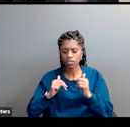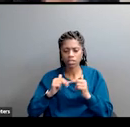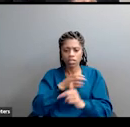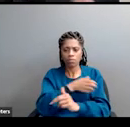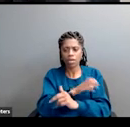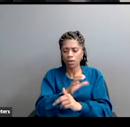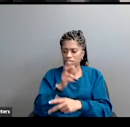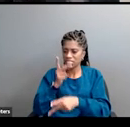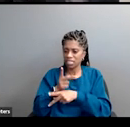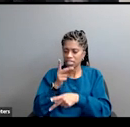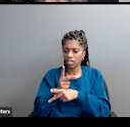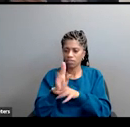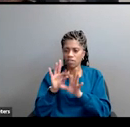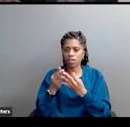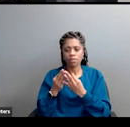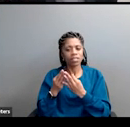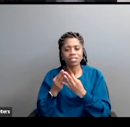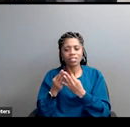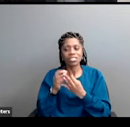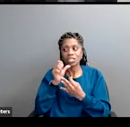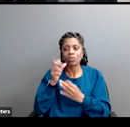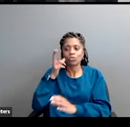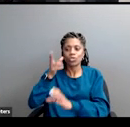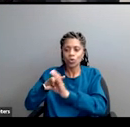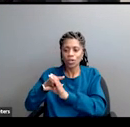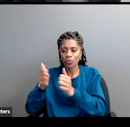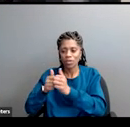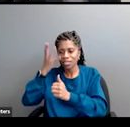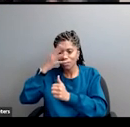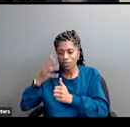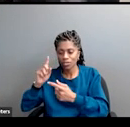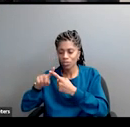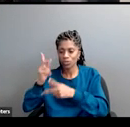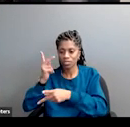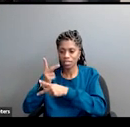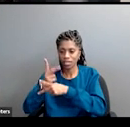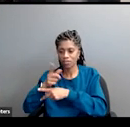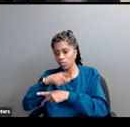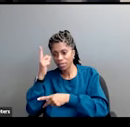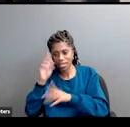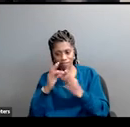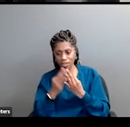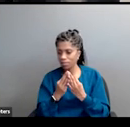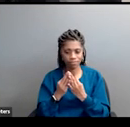own family. Join with immigrants to take care of your own Black family. Here's the other thing I want to emphasize.